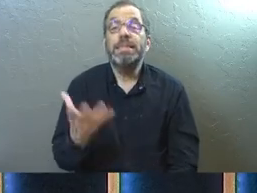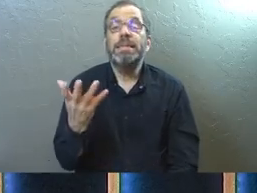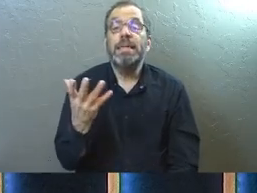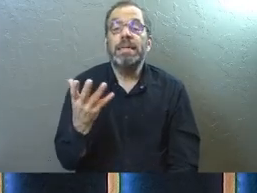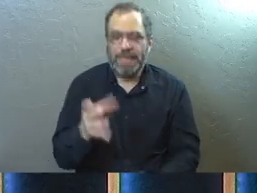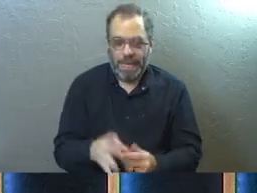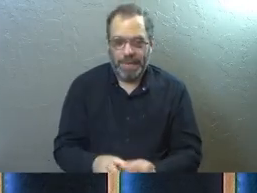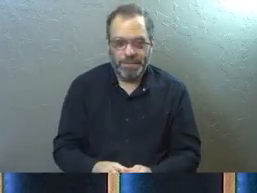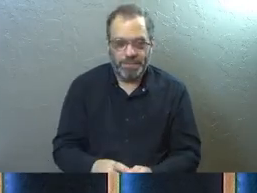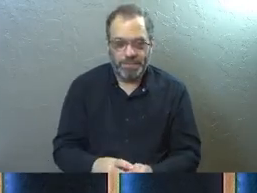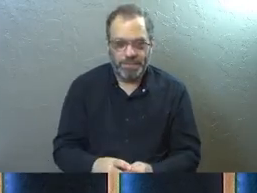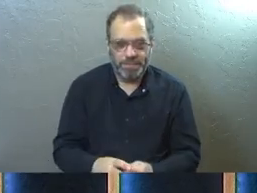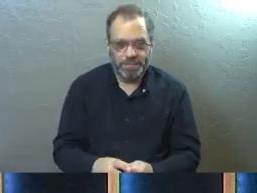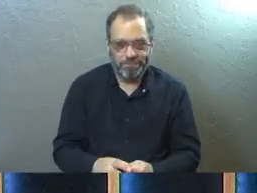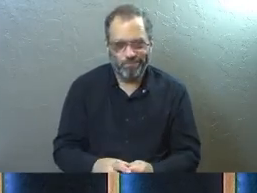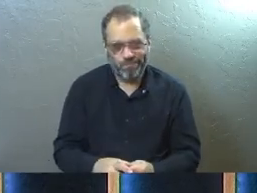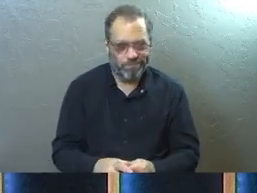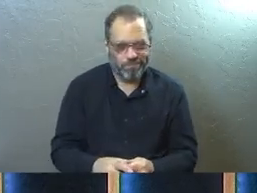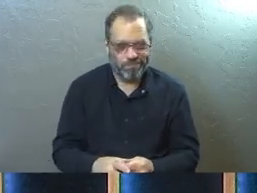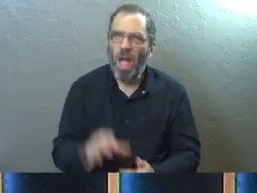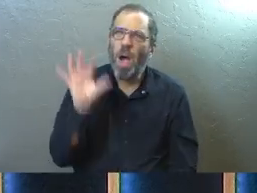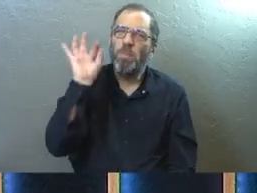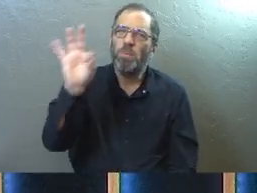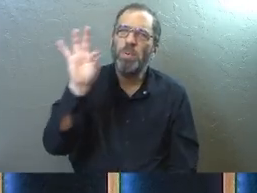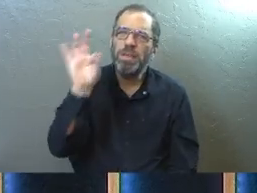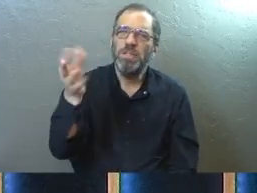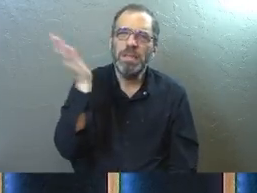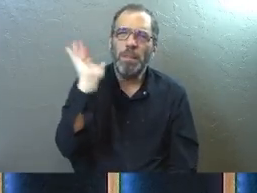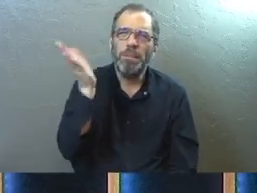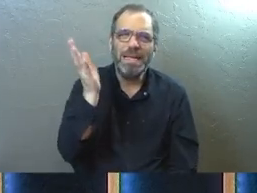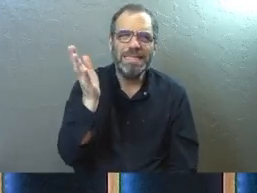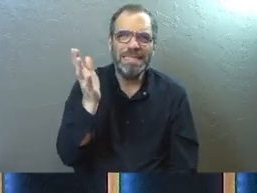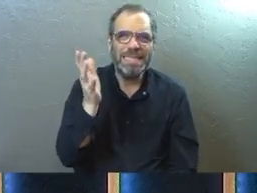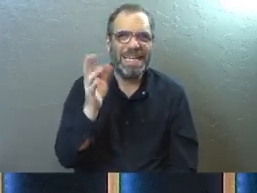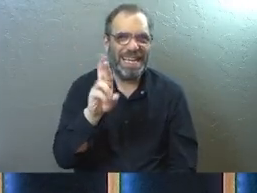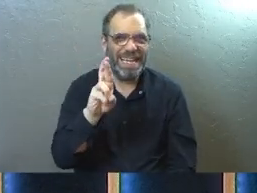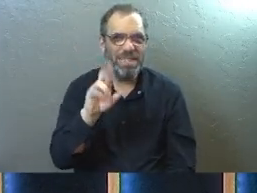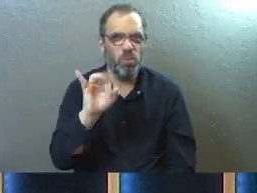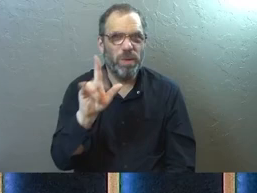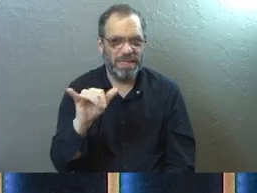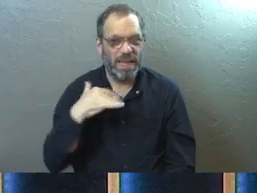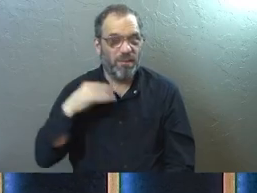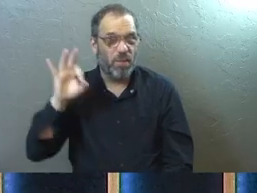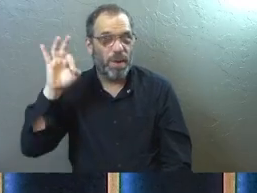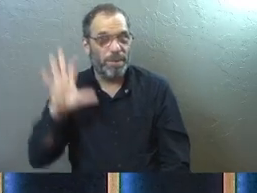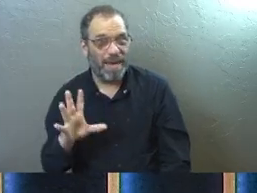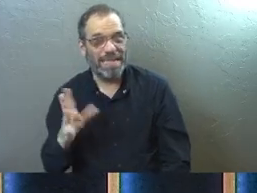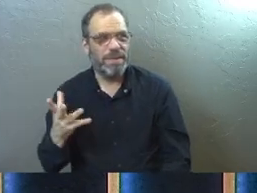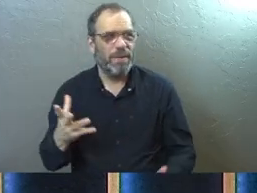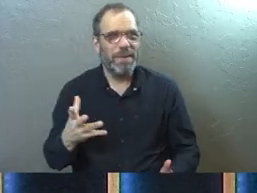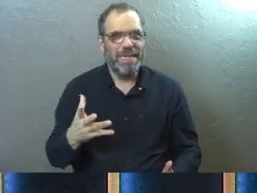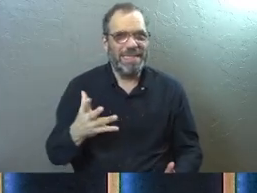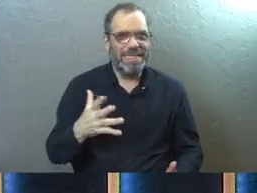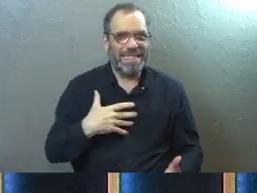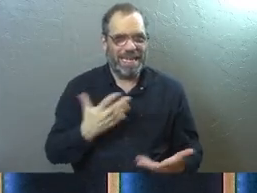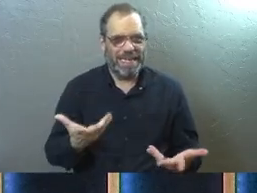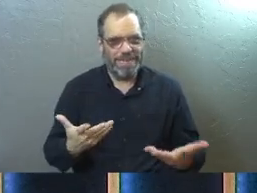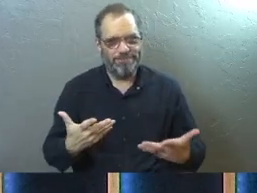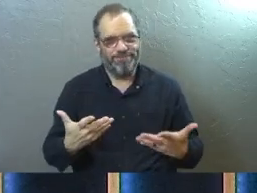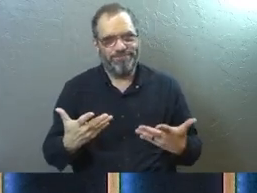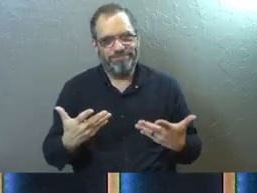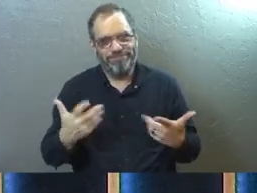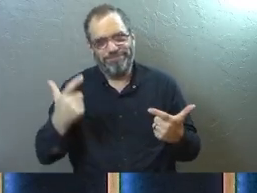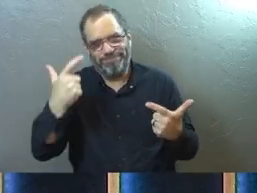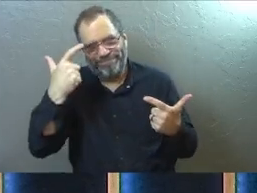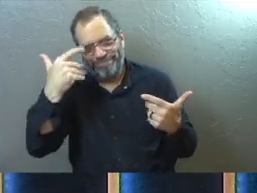that preaching sermons is a, is a risky business for a pastor. And you kind of stick your guts out there.